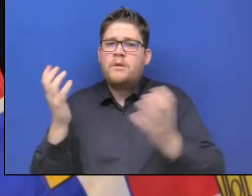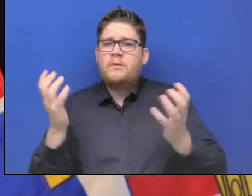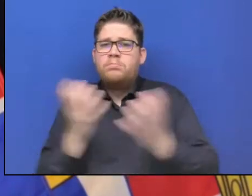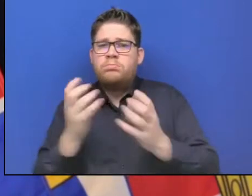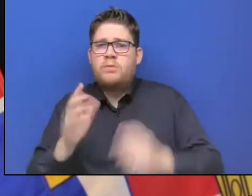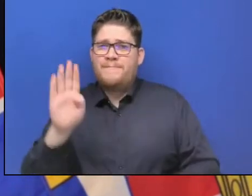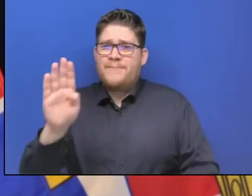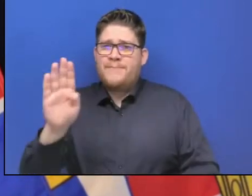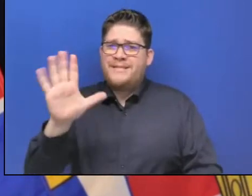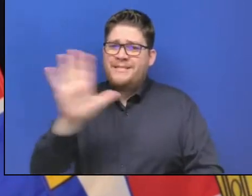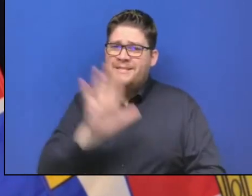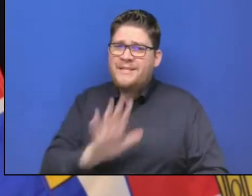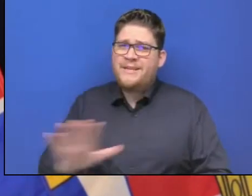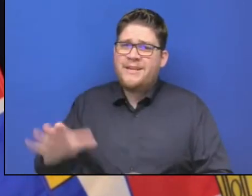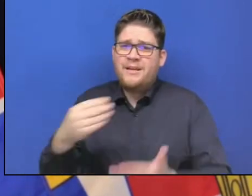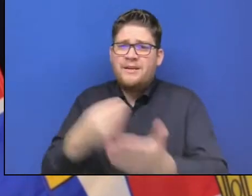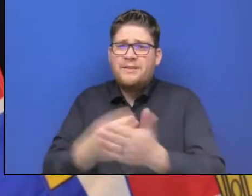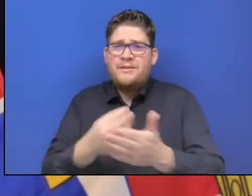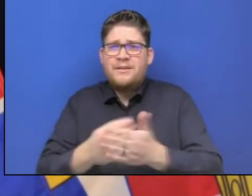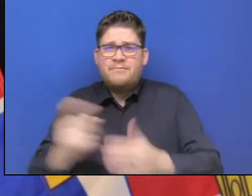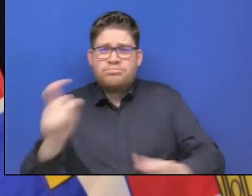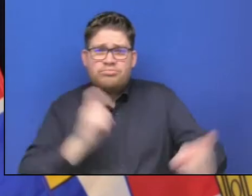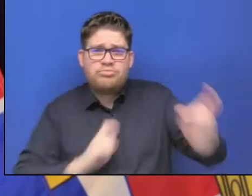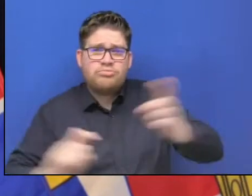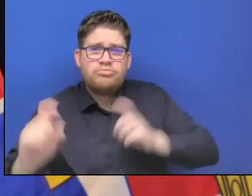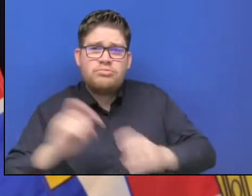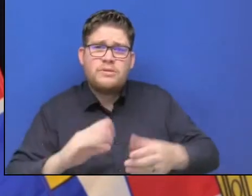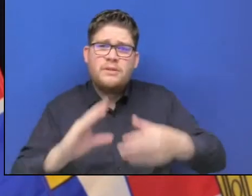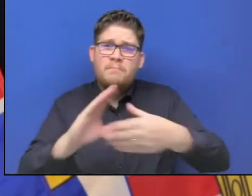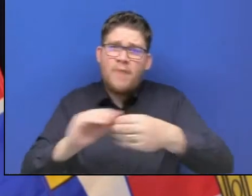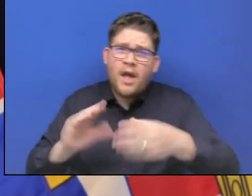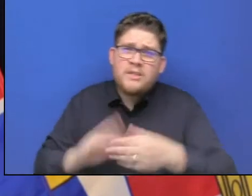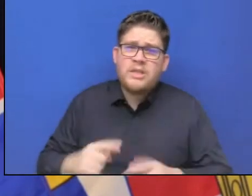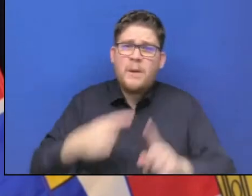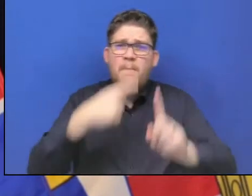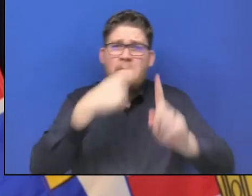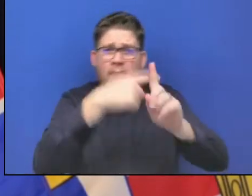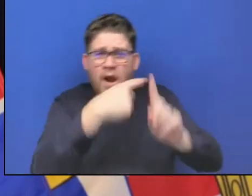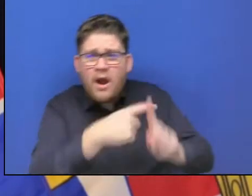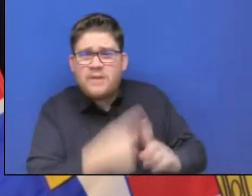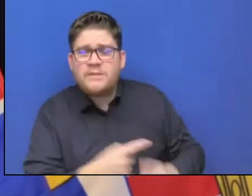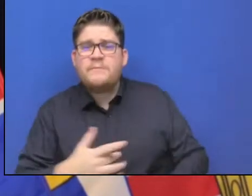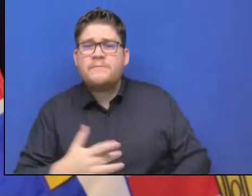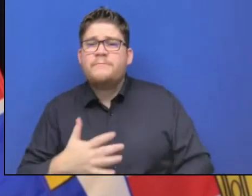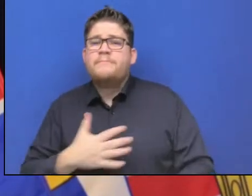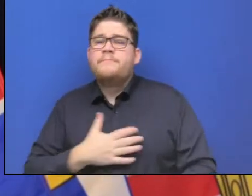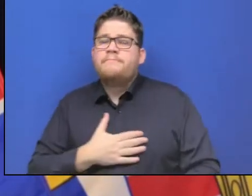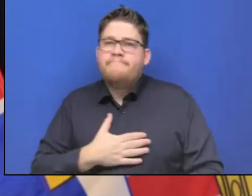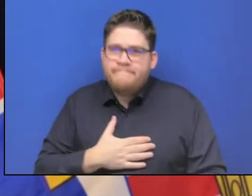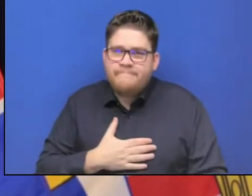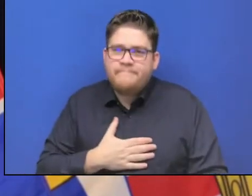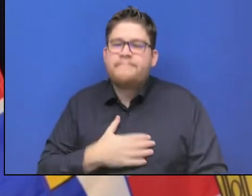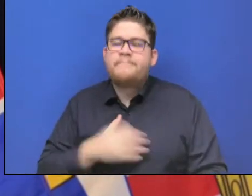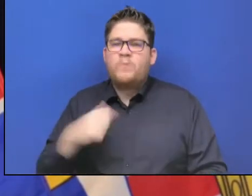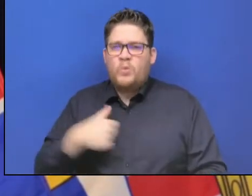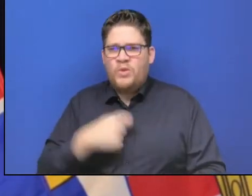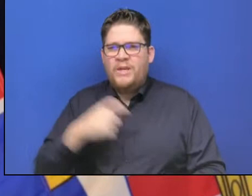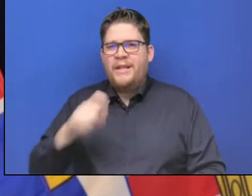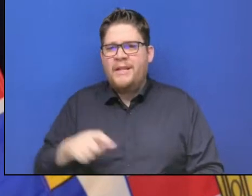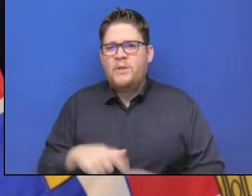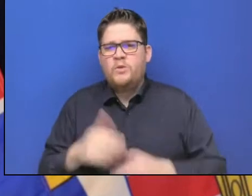are coming in. And the positive messages. And so that's what is keeping him going. And so I think that's what we need to keep doing.